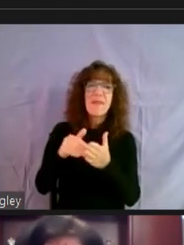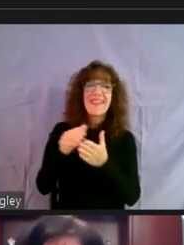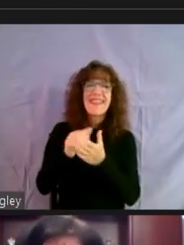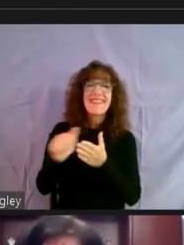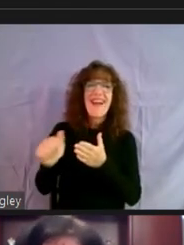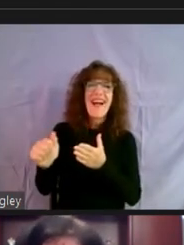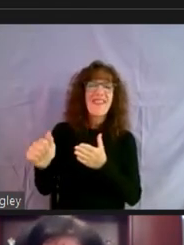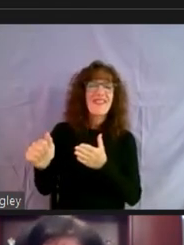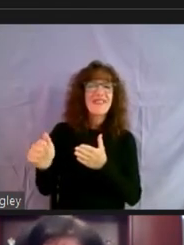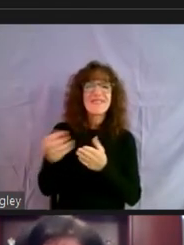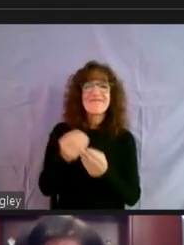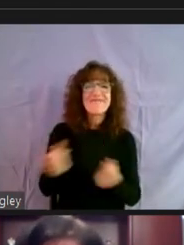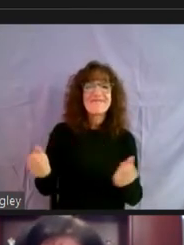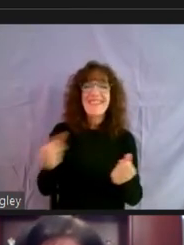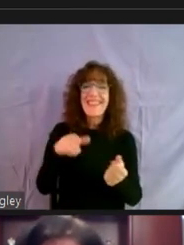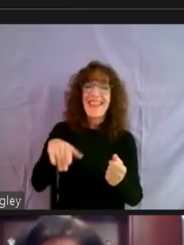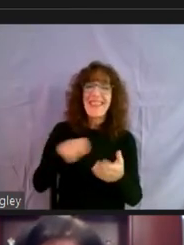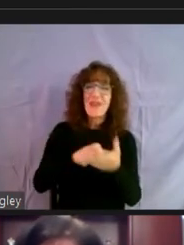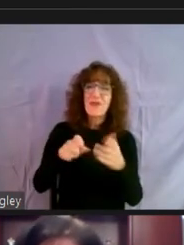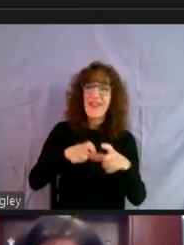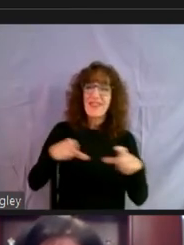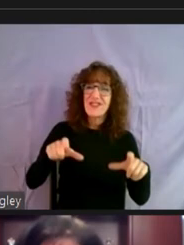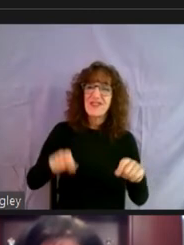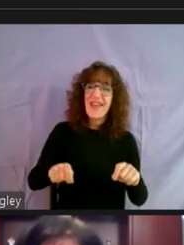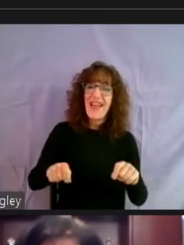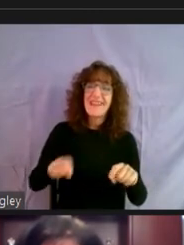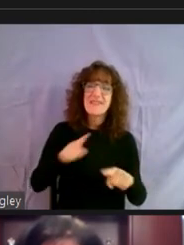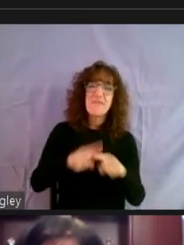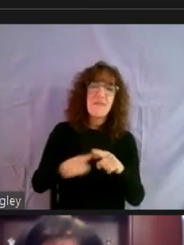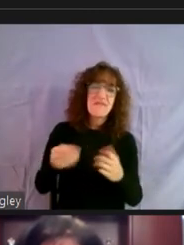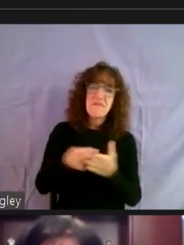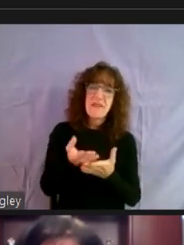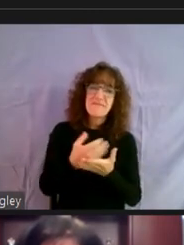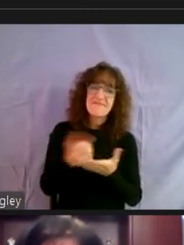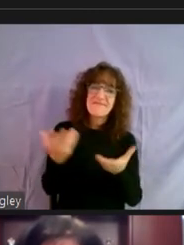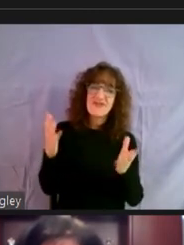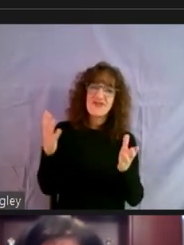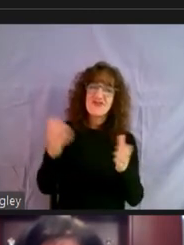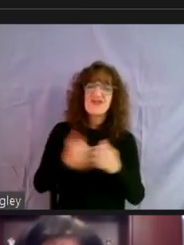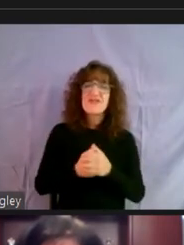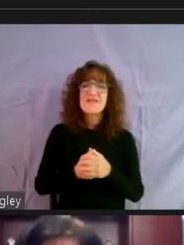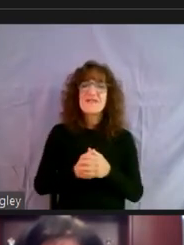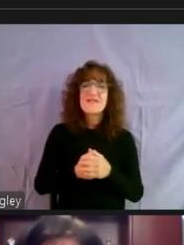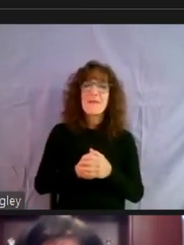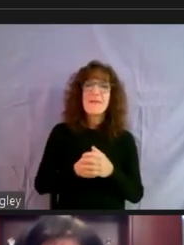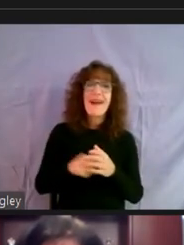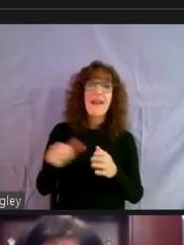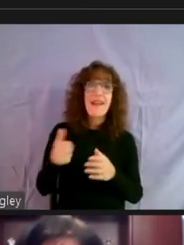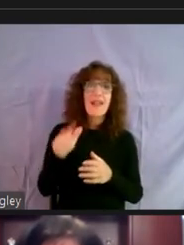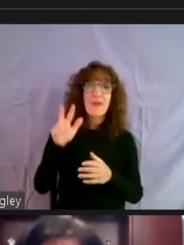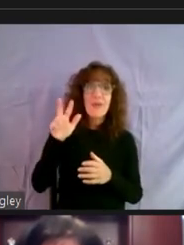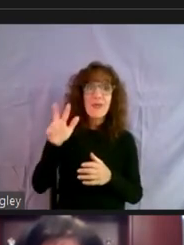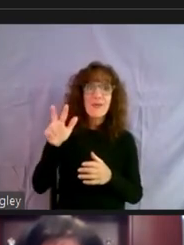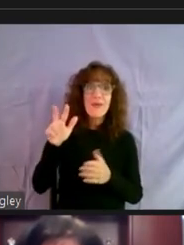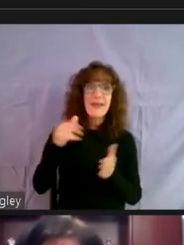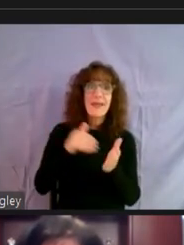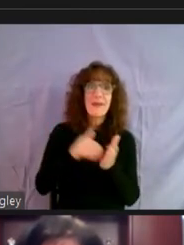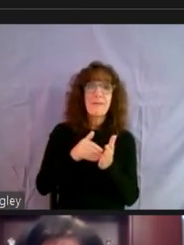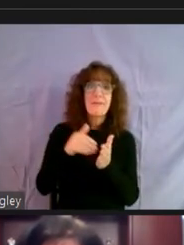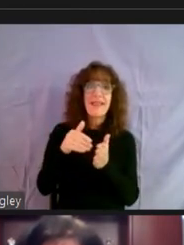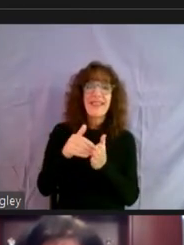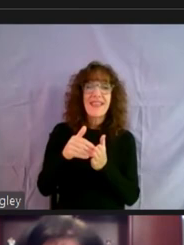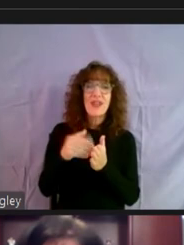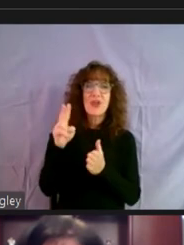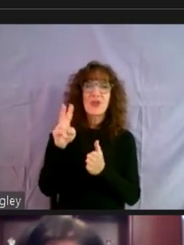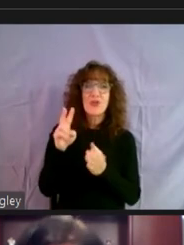long gone, even though the checks haven't been written because we're waiting until it's, it's needed, but, um, for another 3 million, so, um, 2